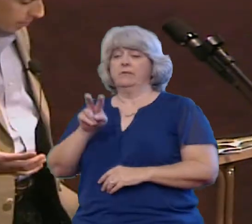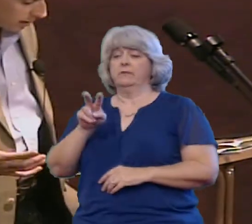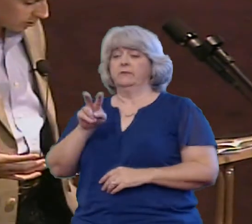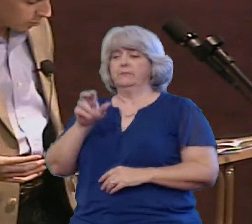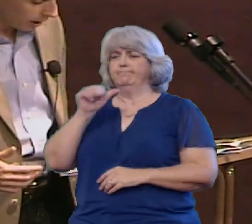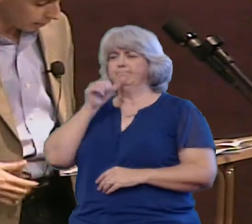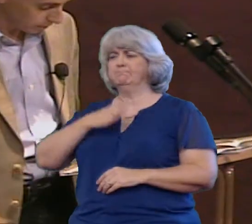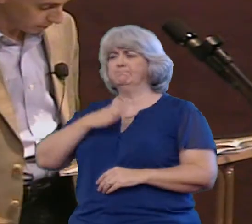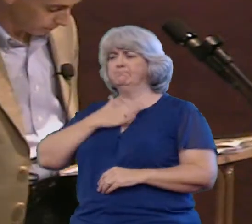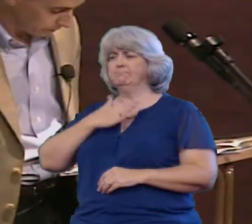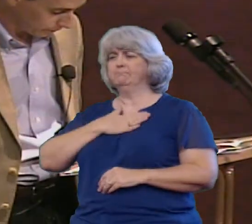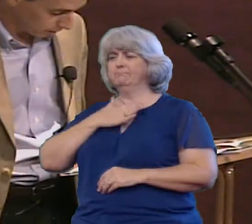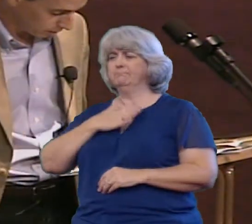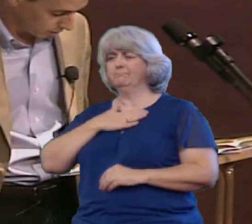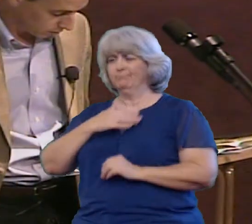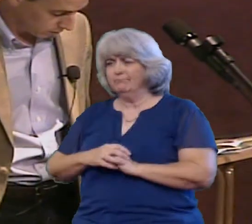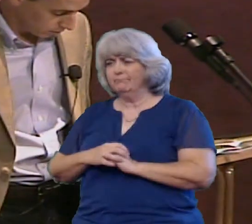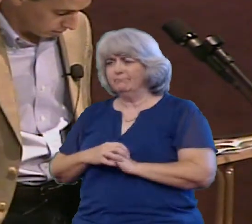make us mad